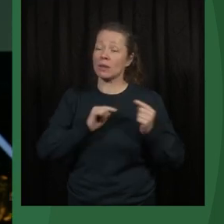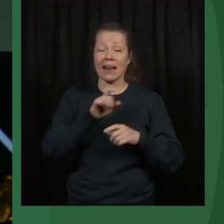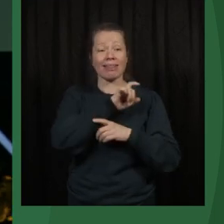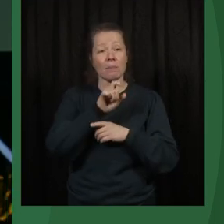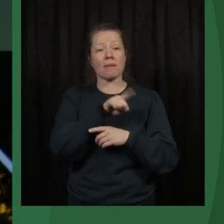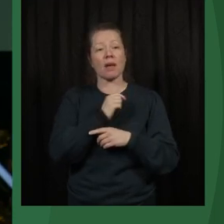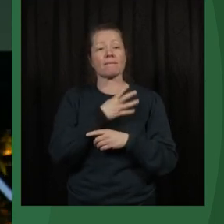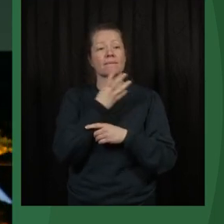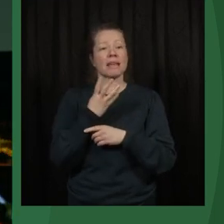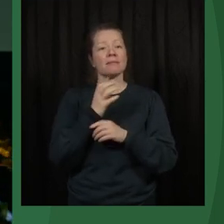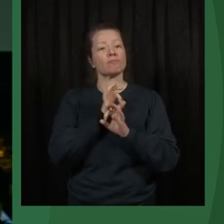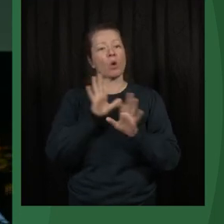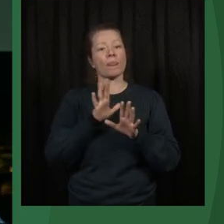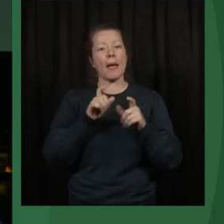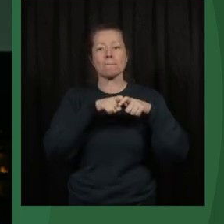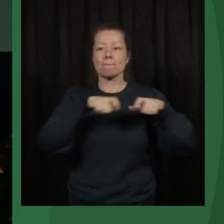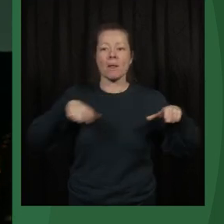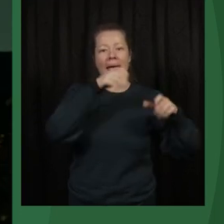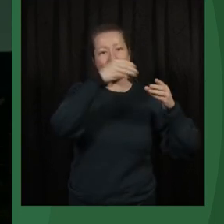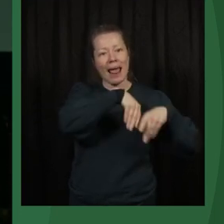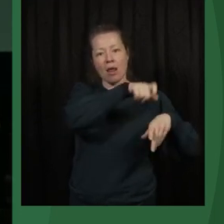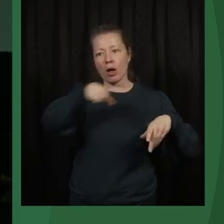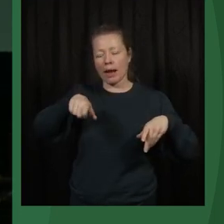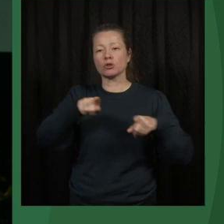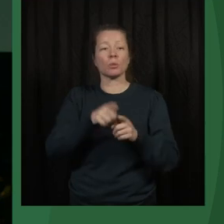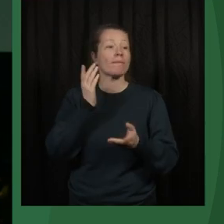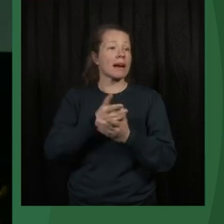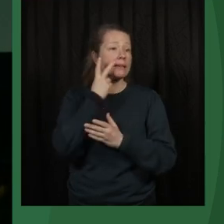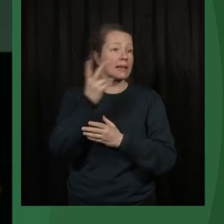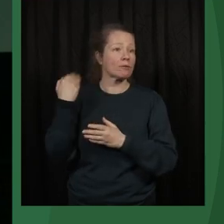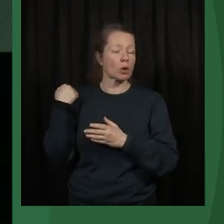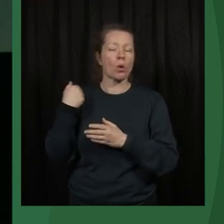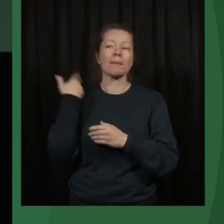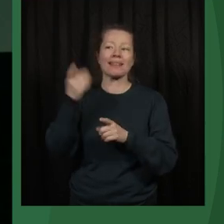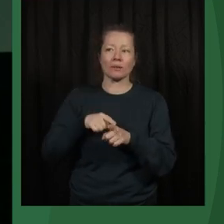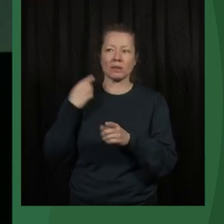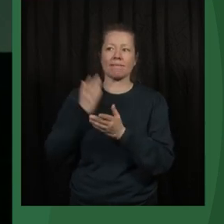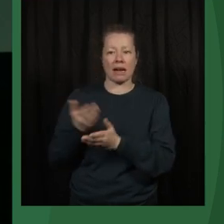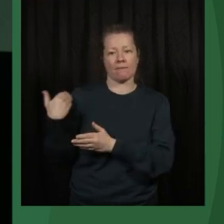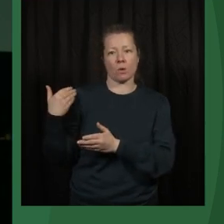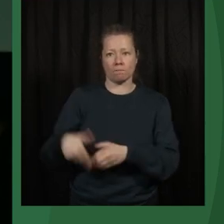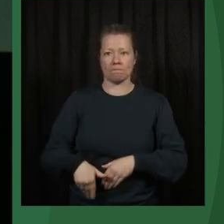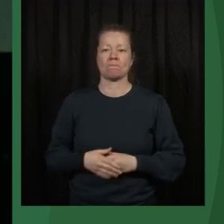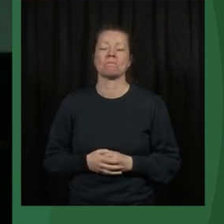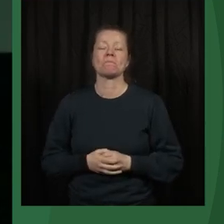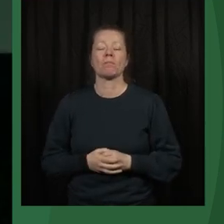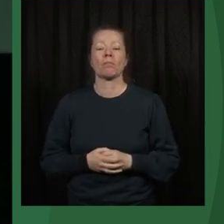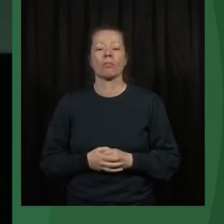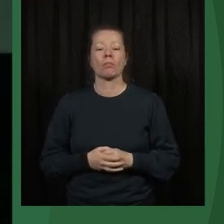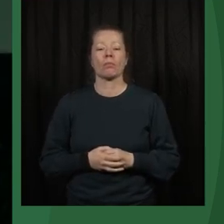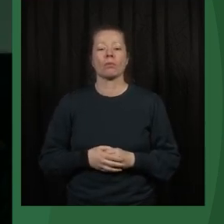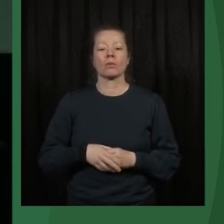have four excellent panelists that you've already seen and have already seen introduced up here. That's